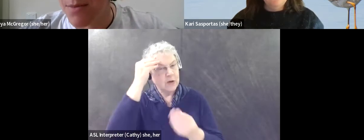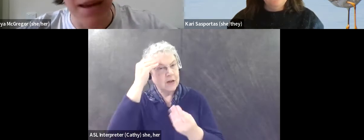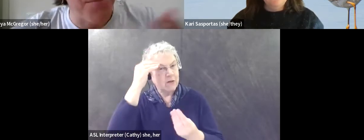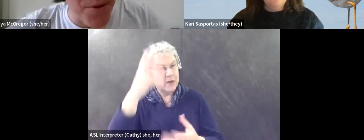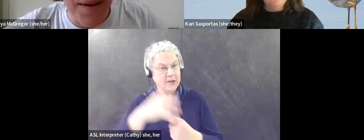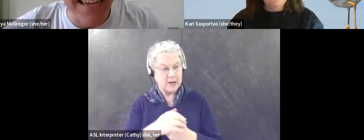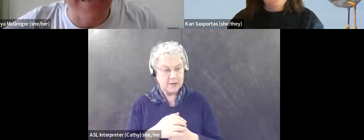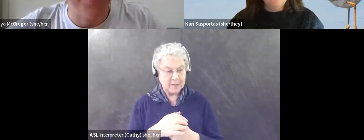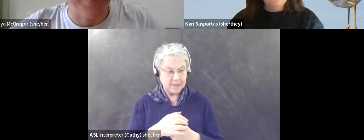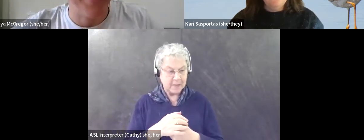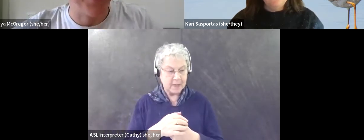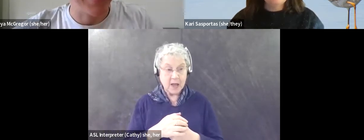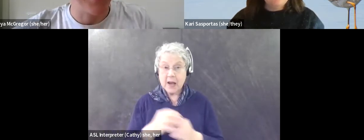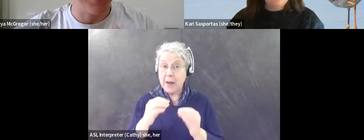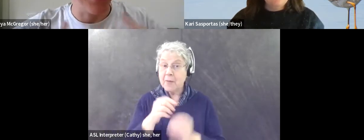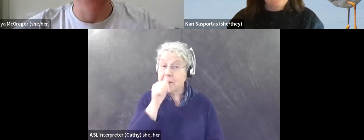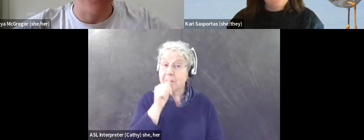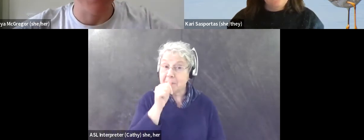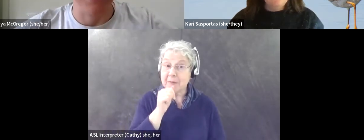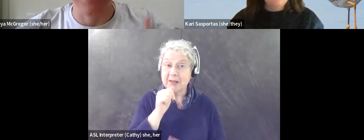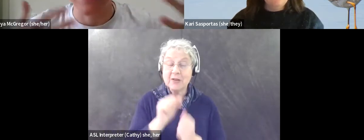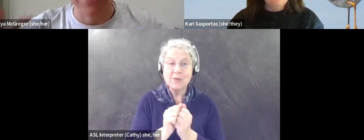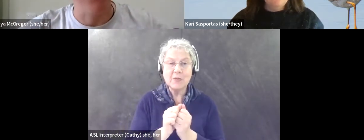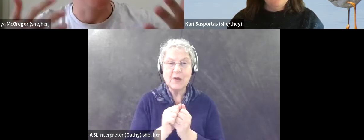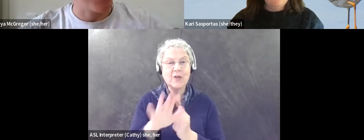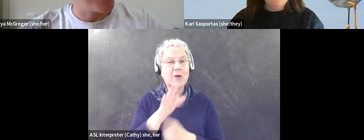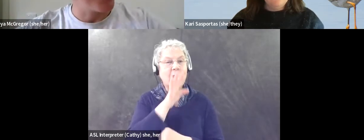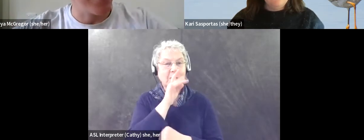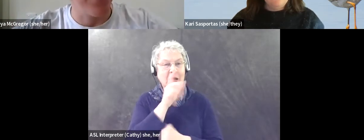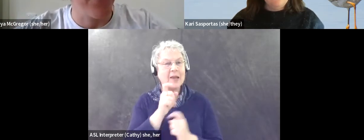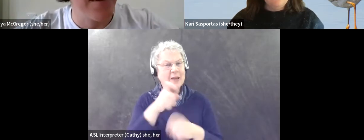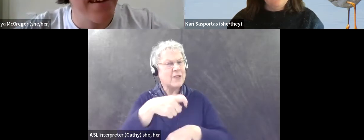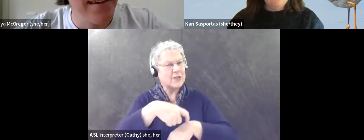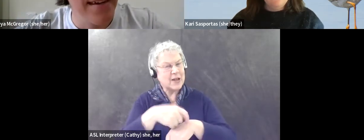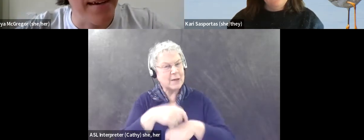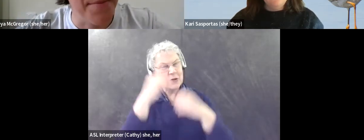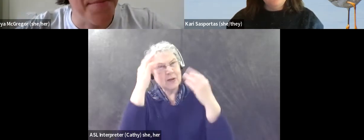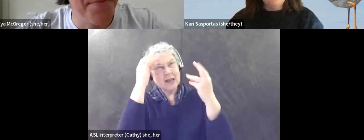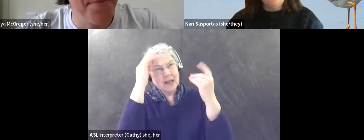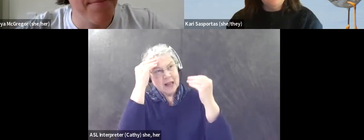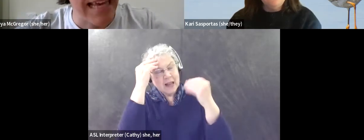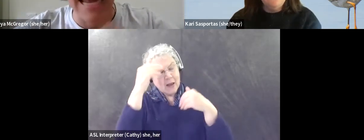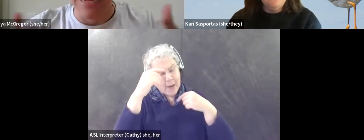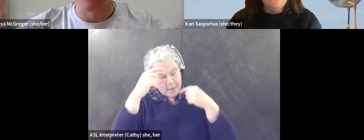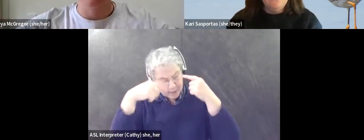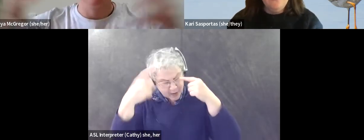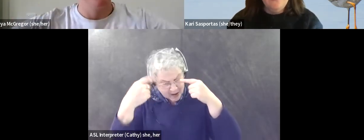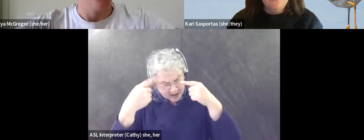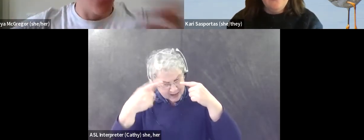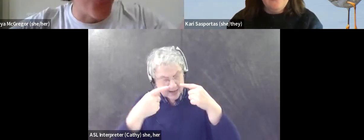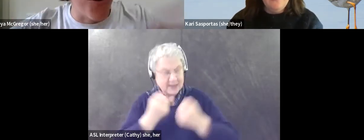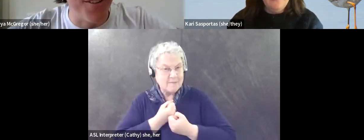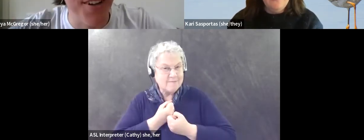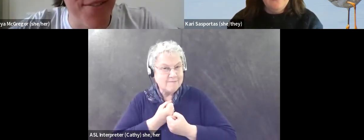just being a bit more patient with, with, when you're, when you're speaking, giving you time to kind of get it out